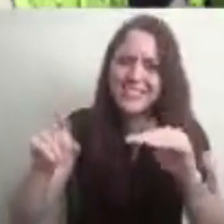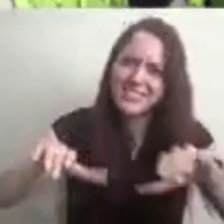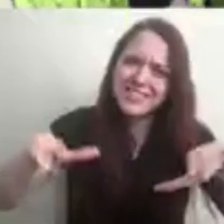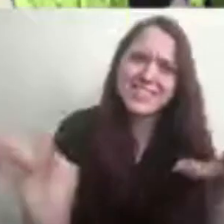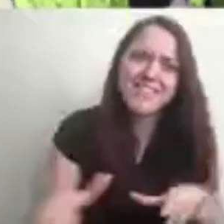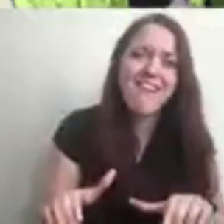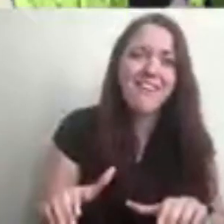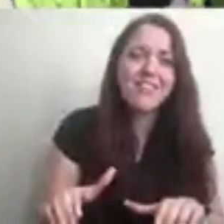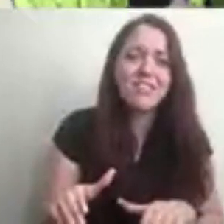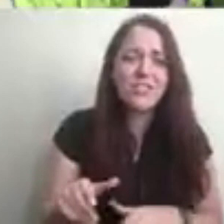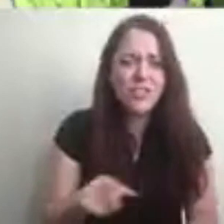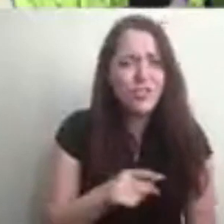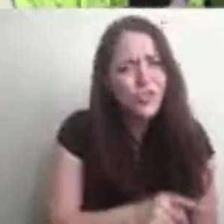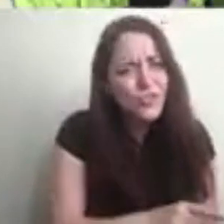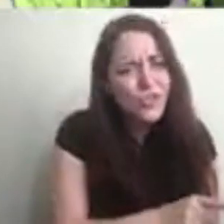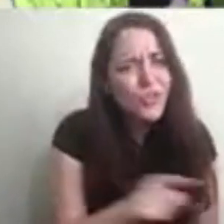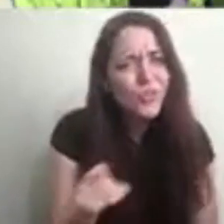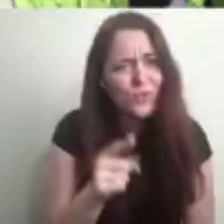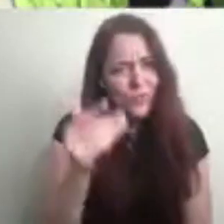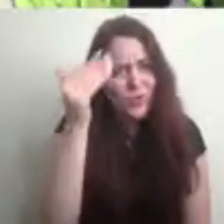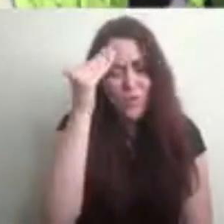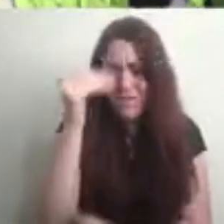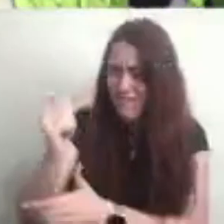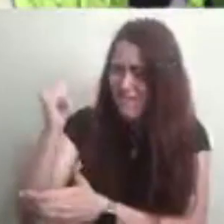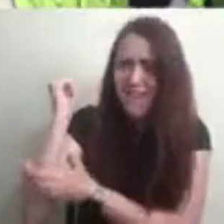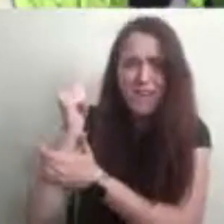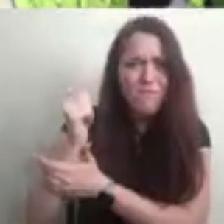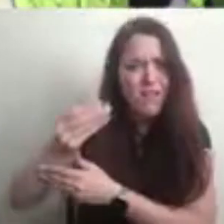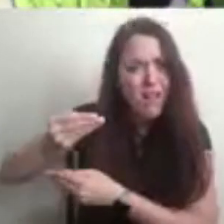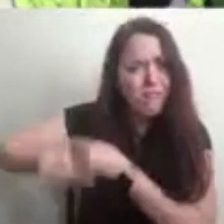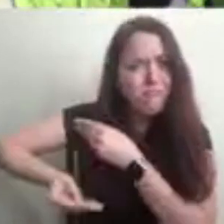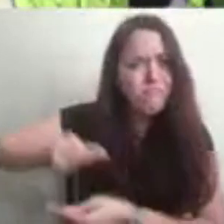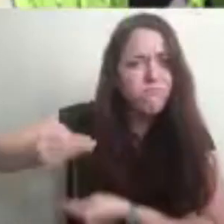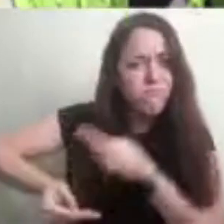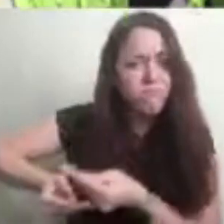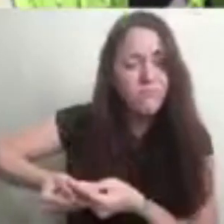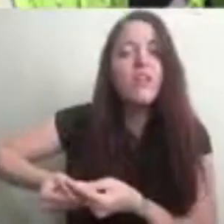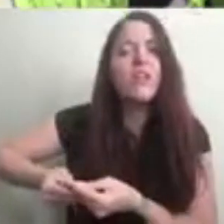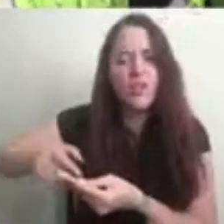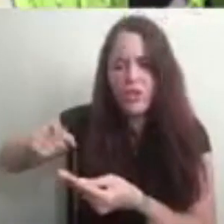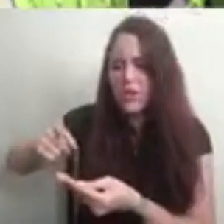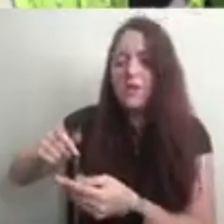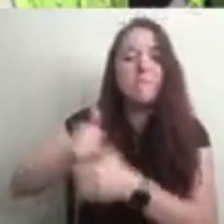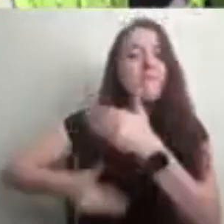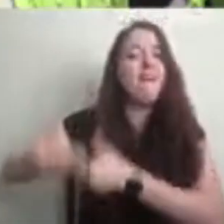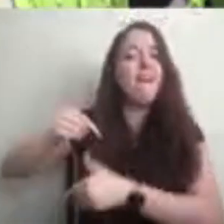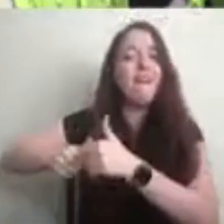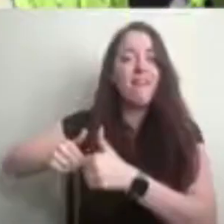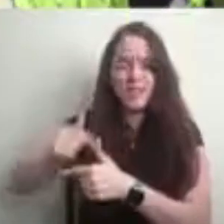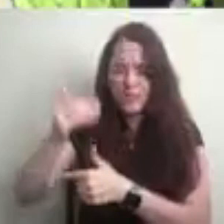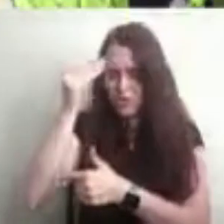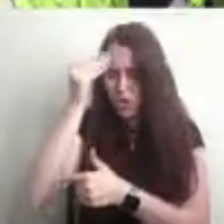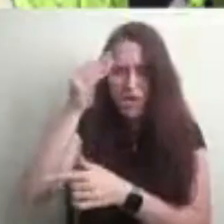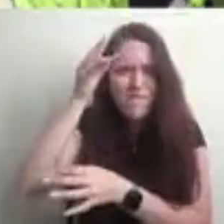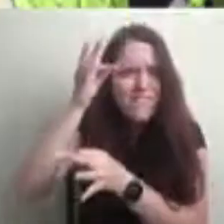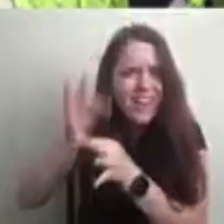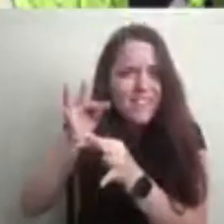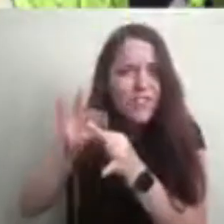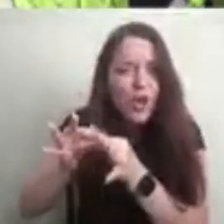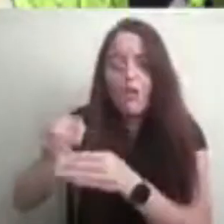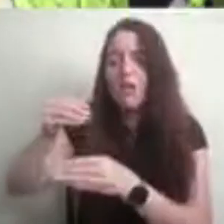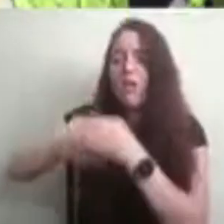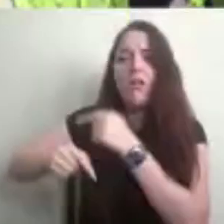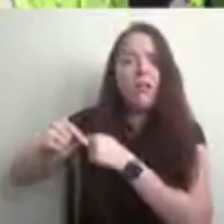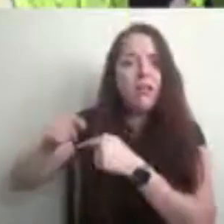descendants of Sarah and Abraham, the faithful ones, you born of Leah, Rachel, and Jacob,